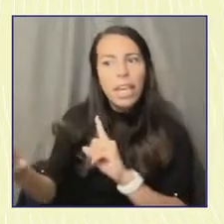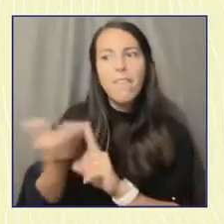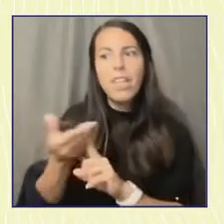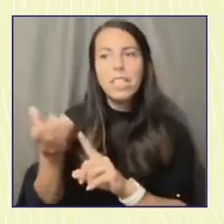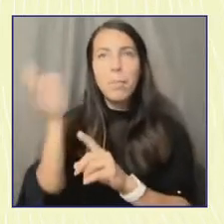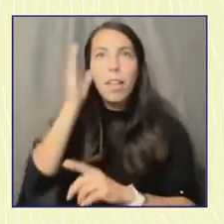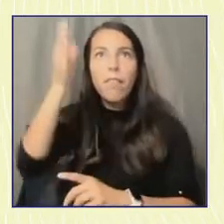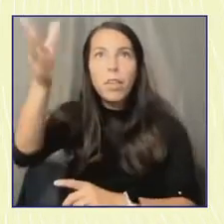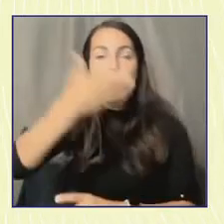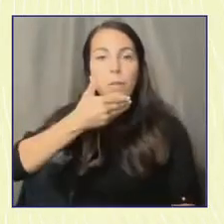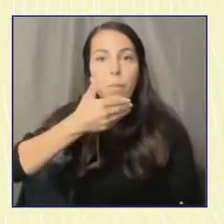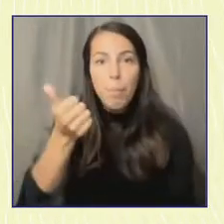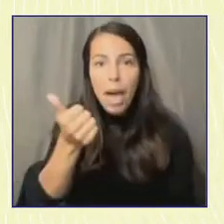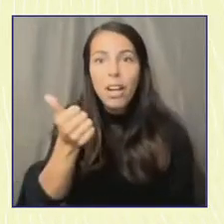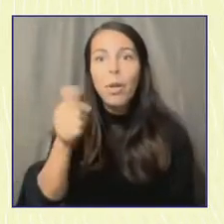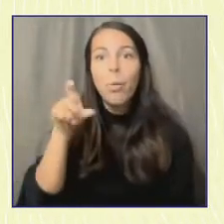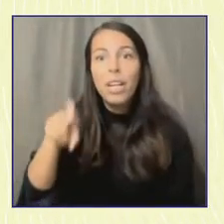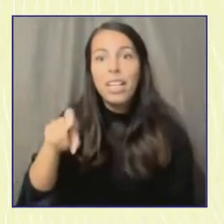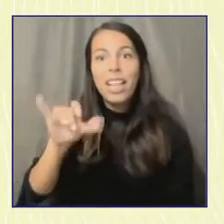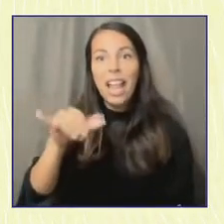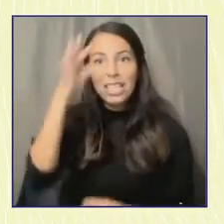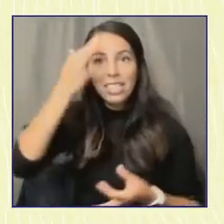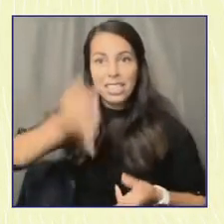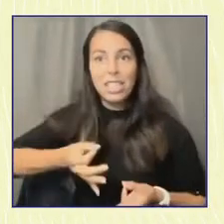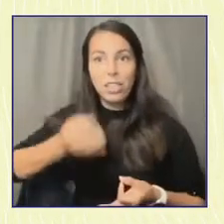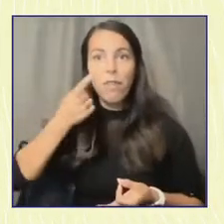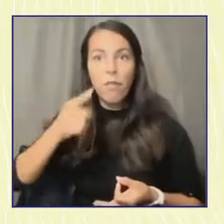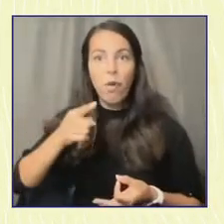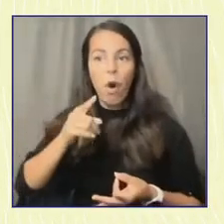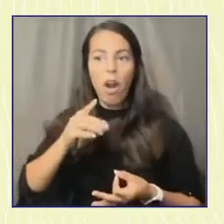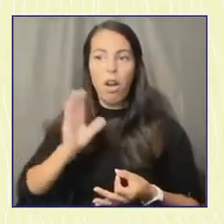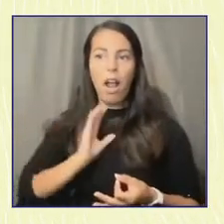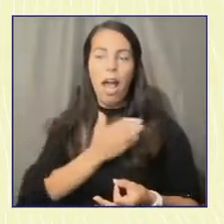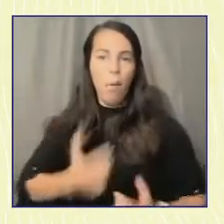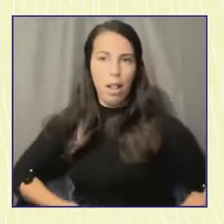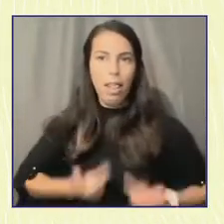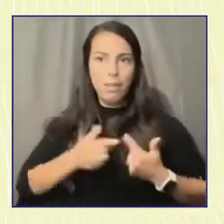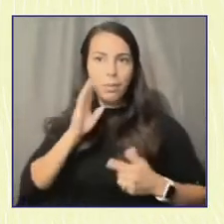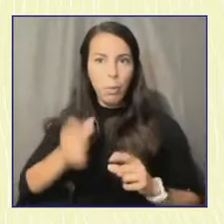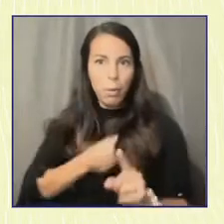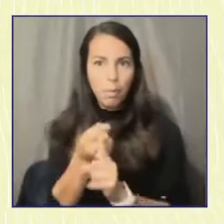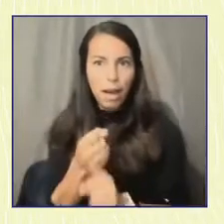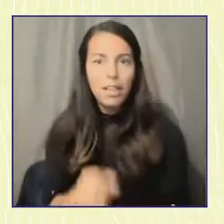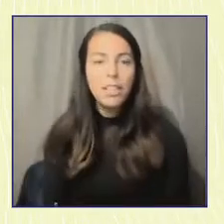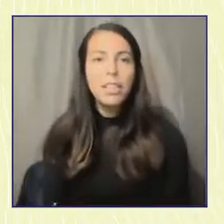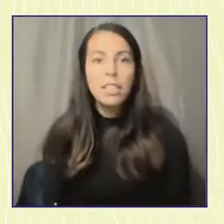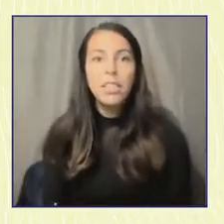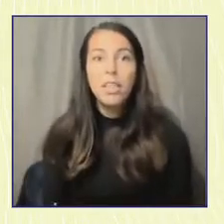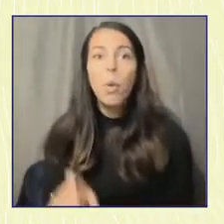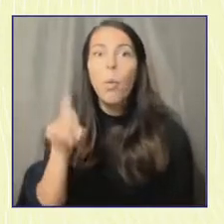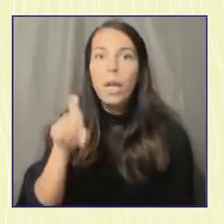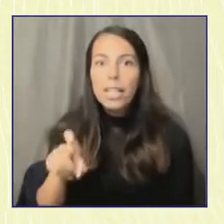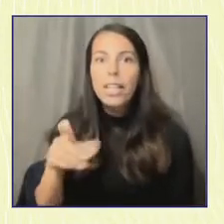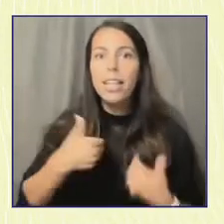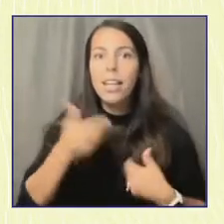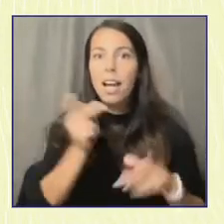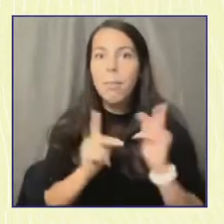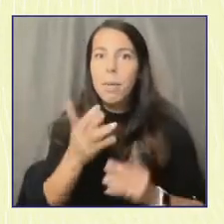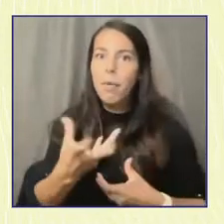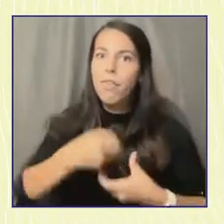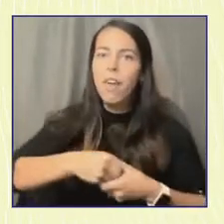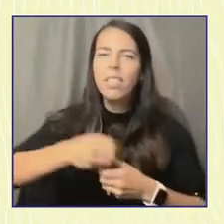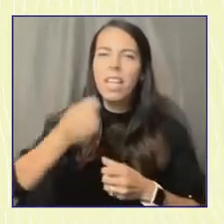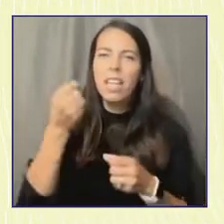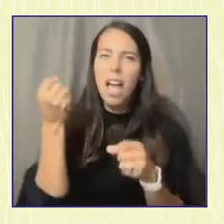that affects our lives. A chunk of that involves voting in every election. We must be involved in the political